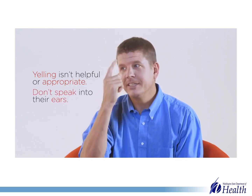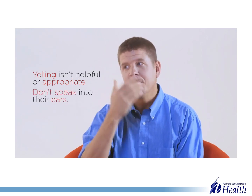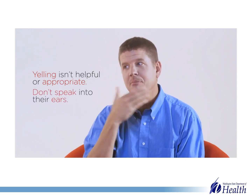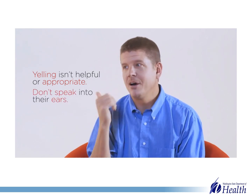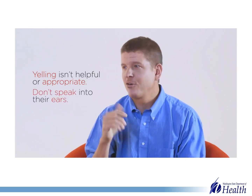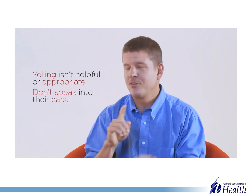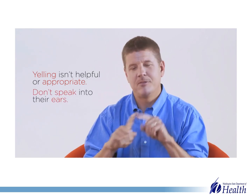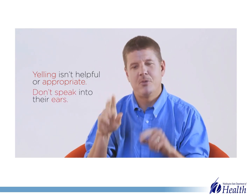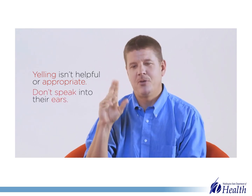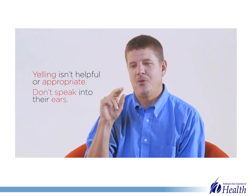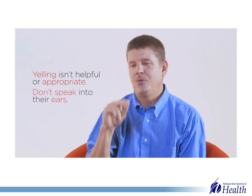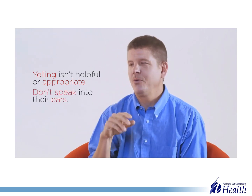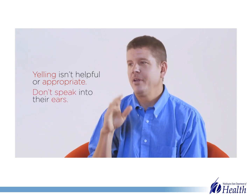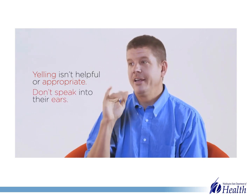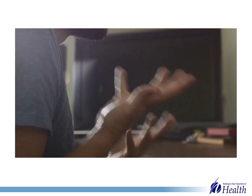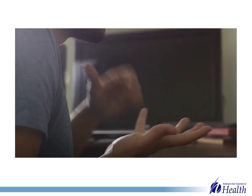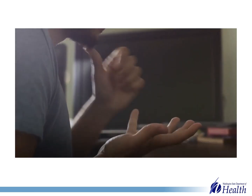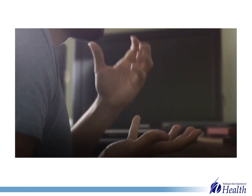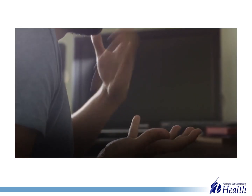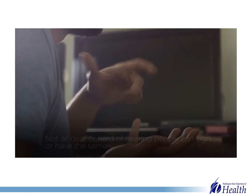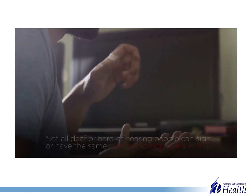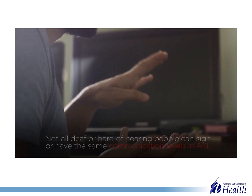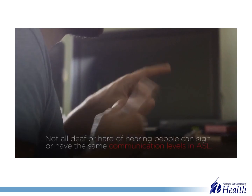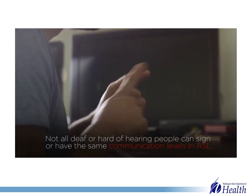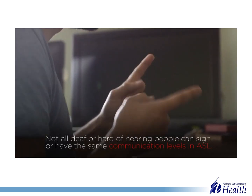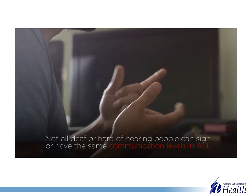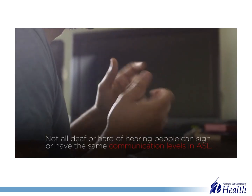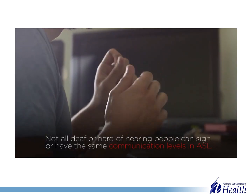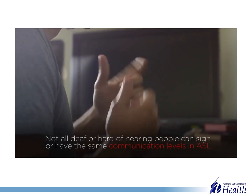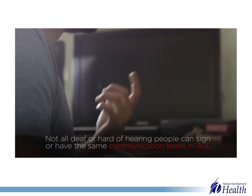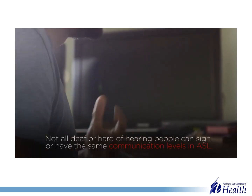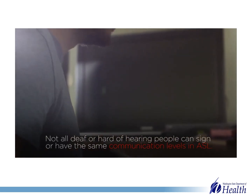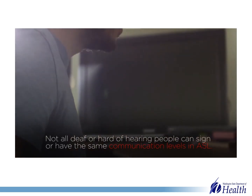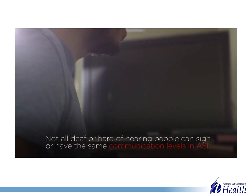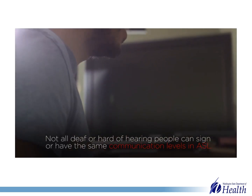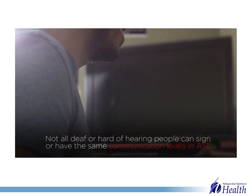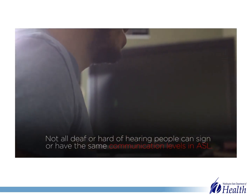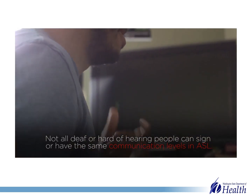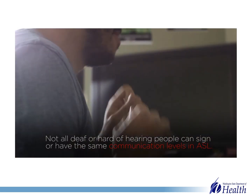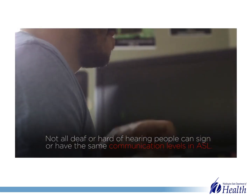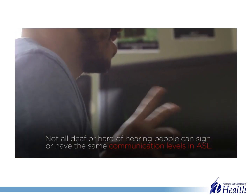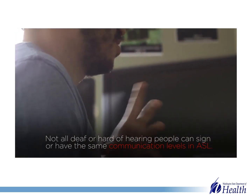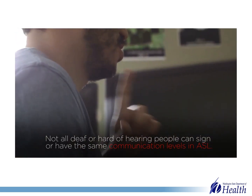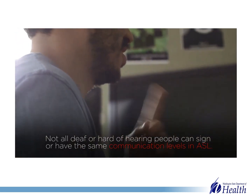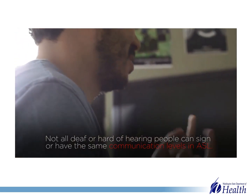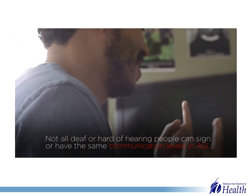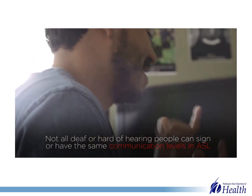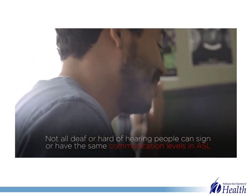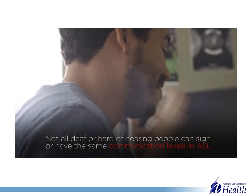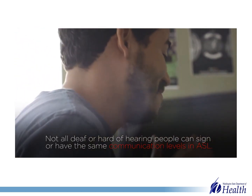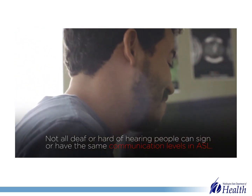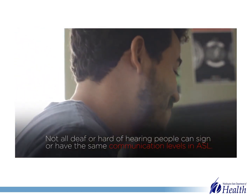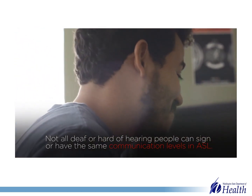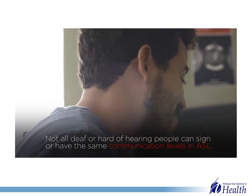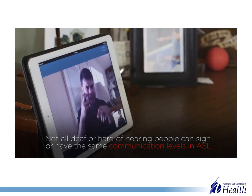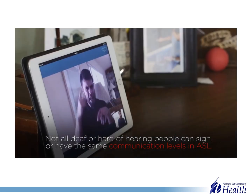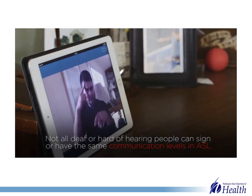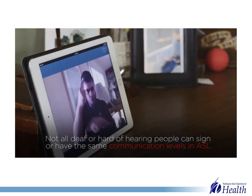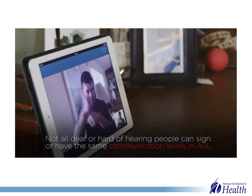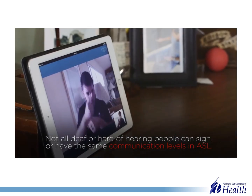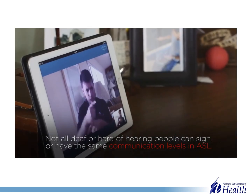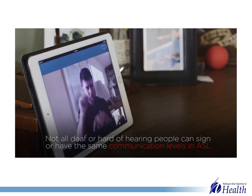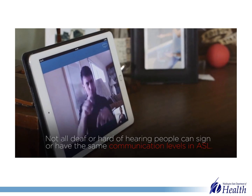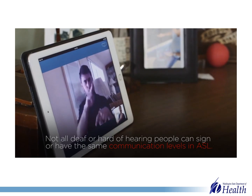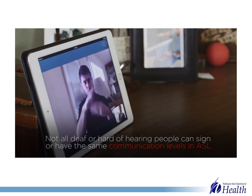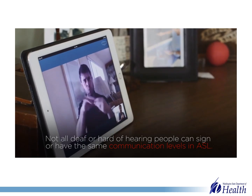person that they'll be able to understand better, but that's not true. The second myth is that all deaf people use sign language. Some people use American Sign Language very effectively, some